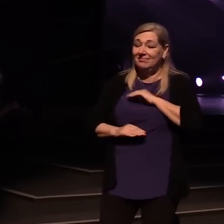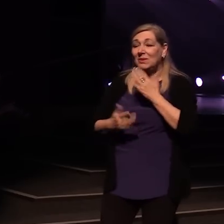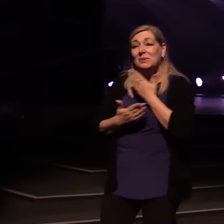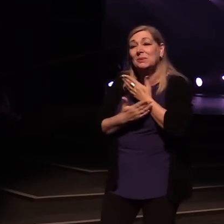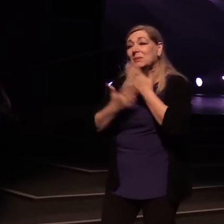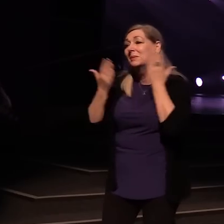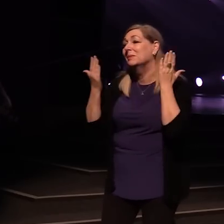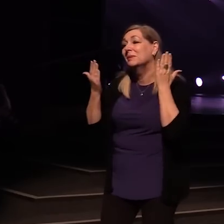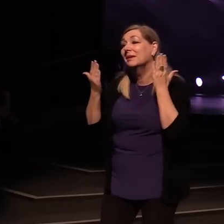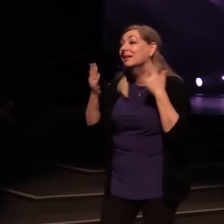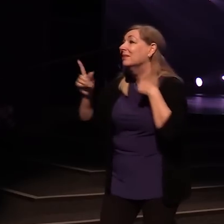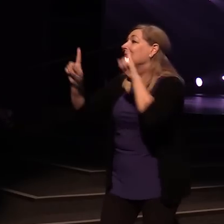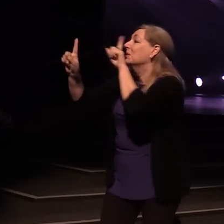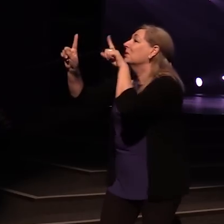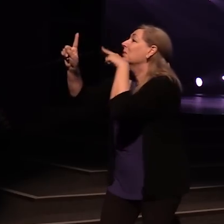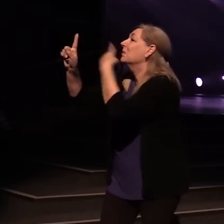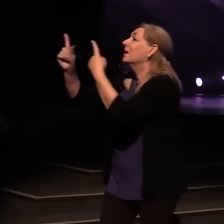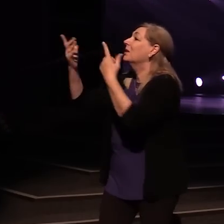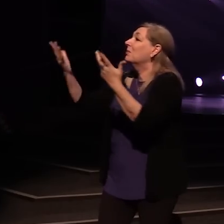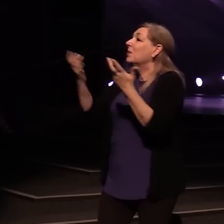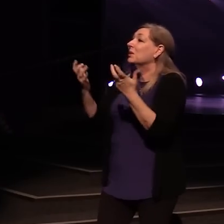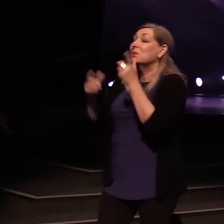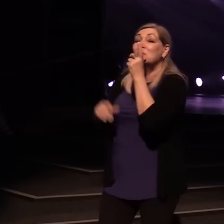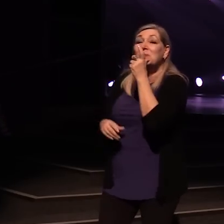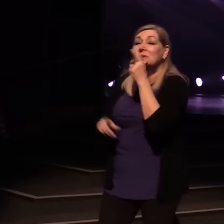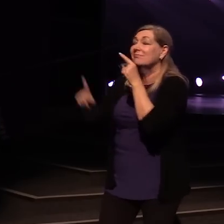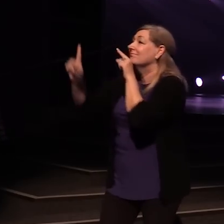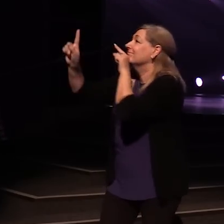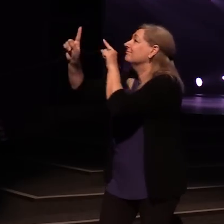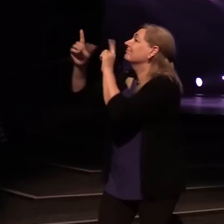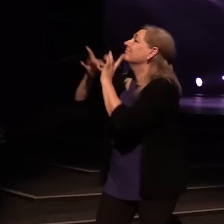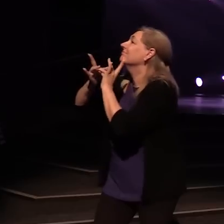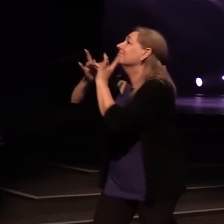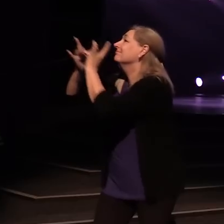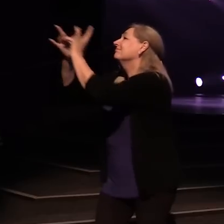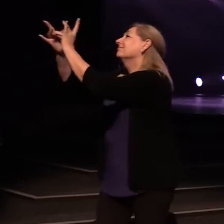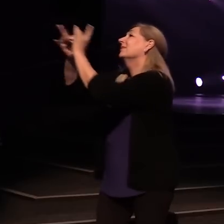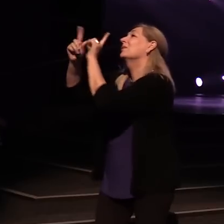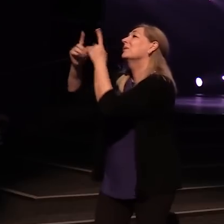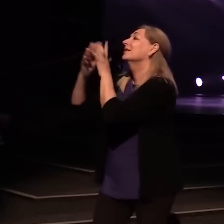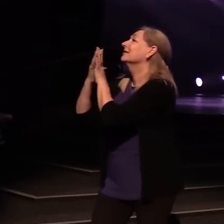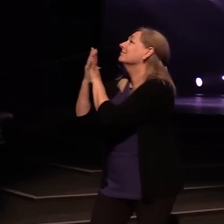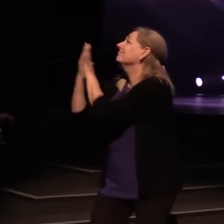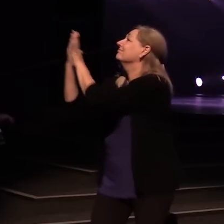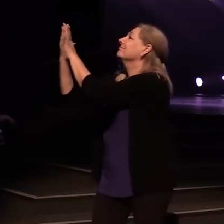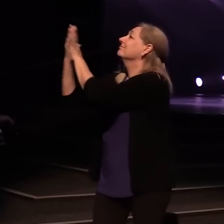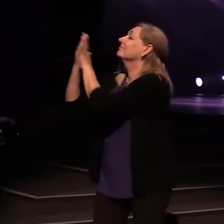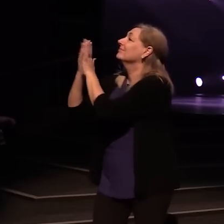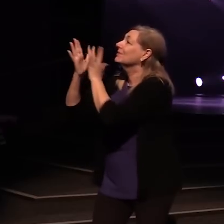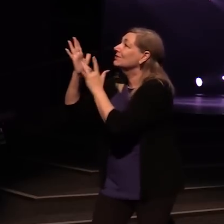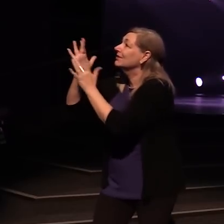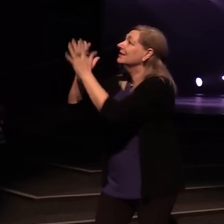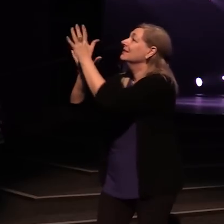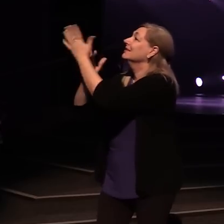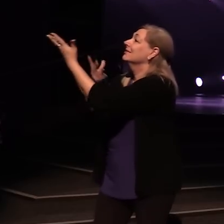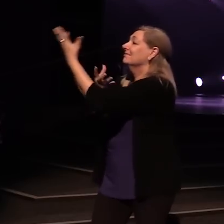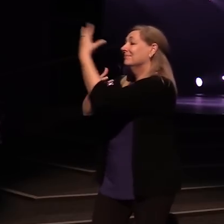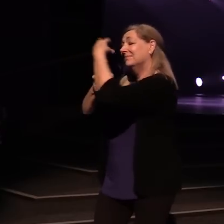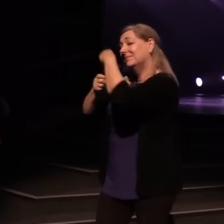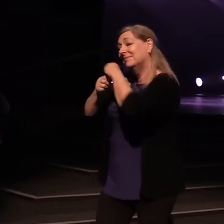And I just want You and nothing else,